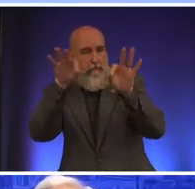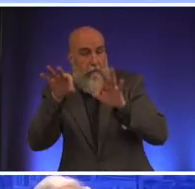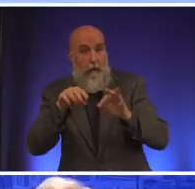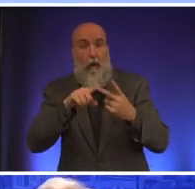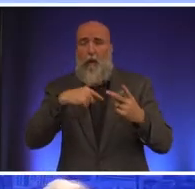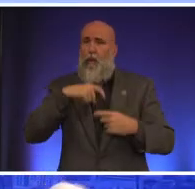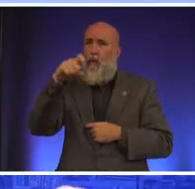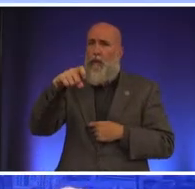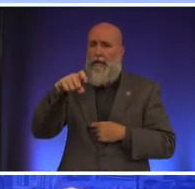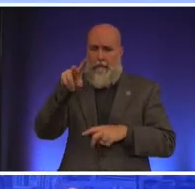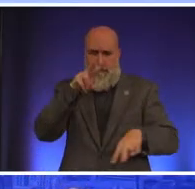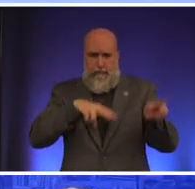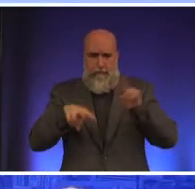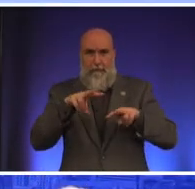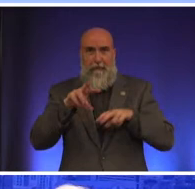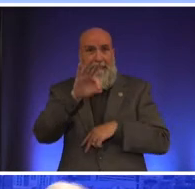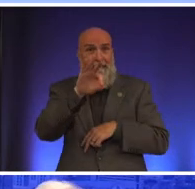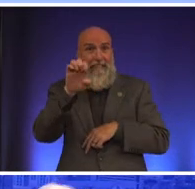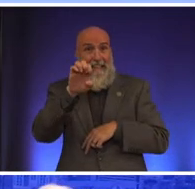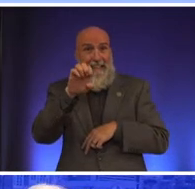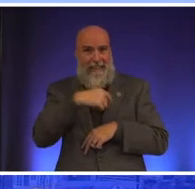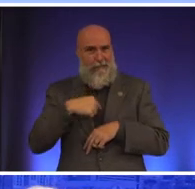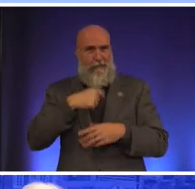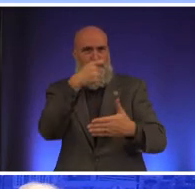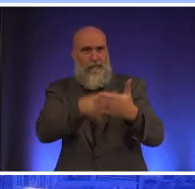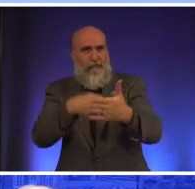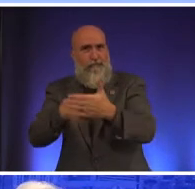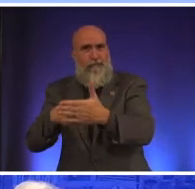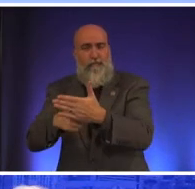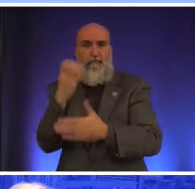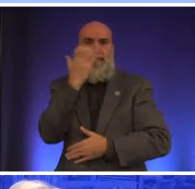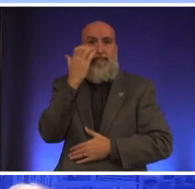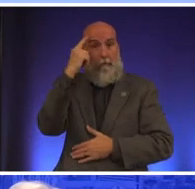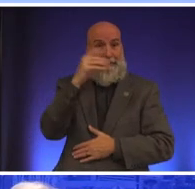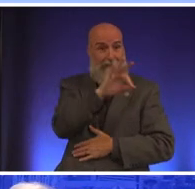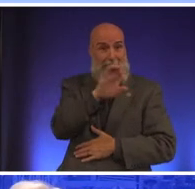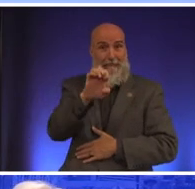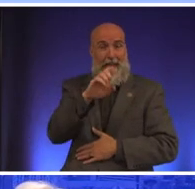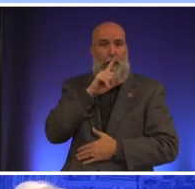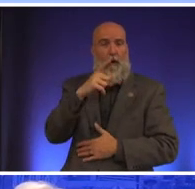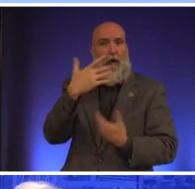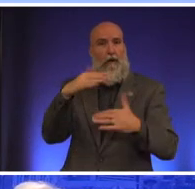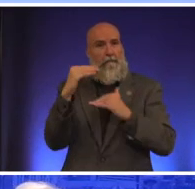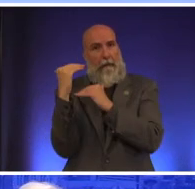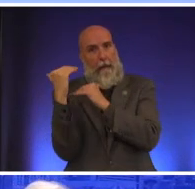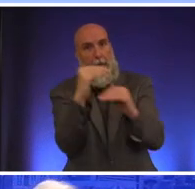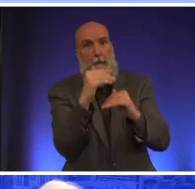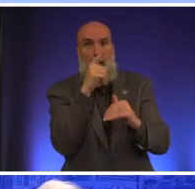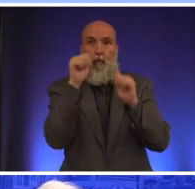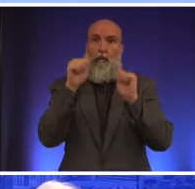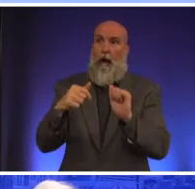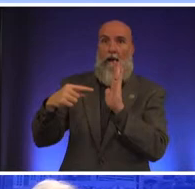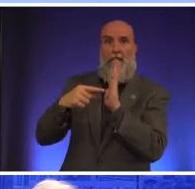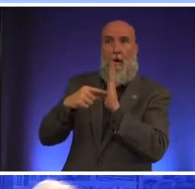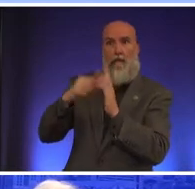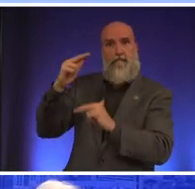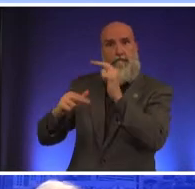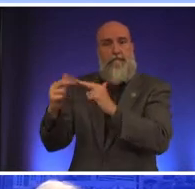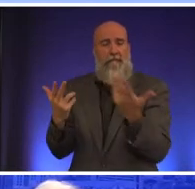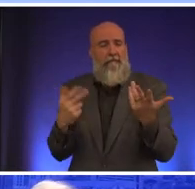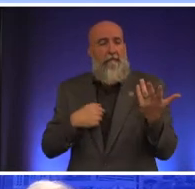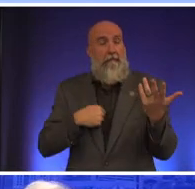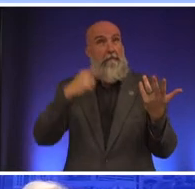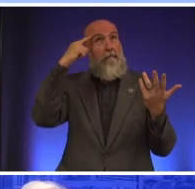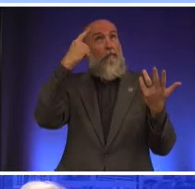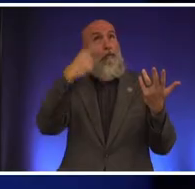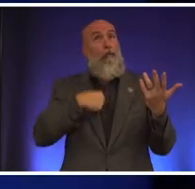we need to look at the fees we're charging because those fees are blocking the ability to build affordable housing and i've said that one of the things that i